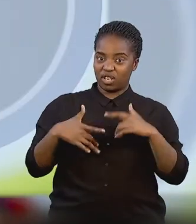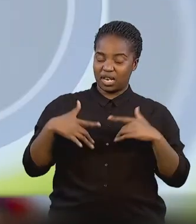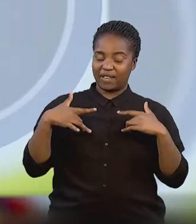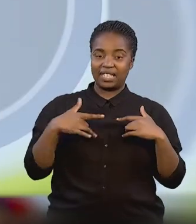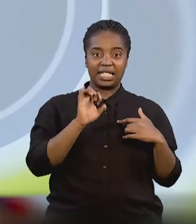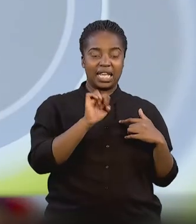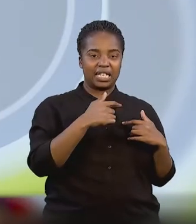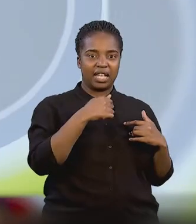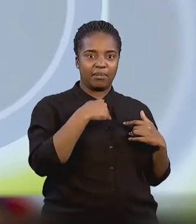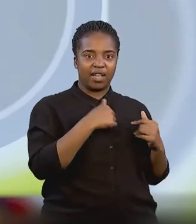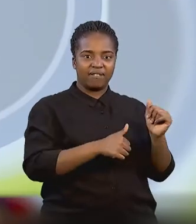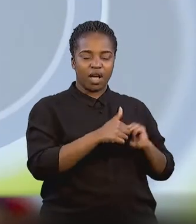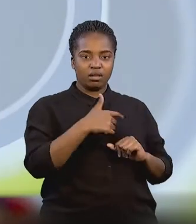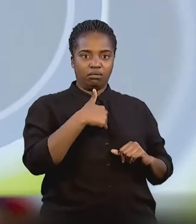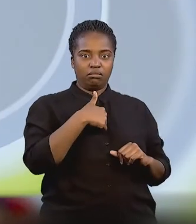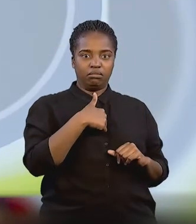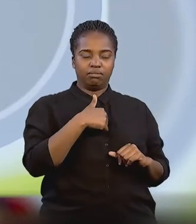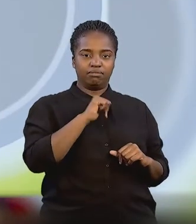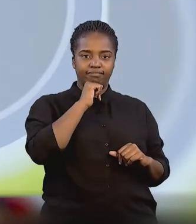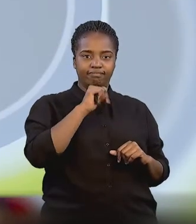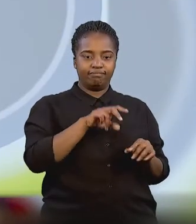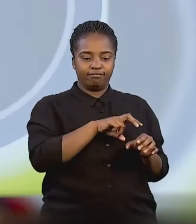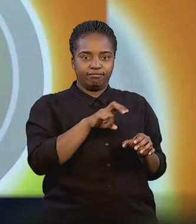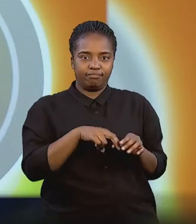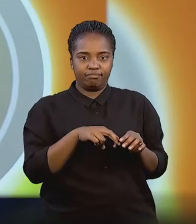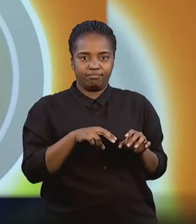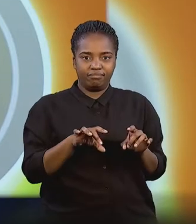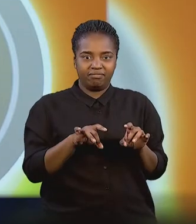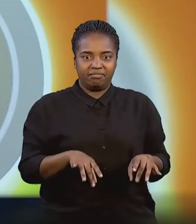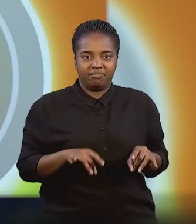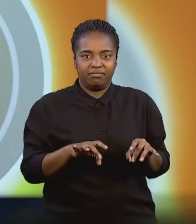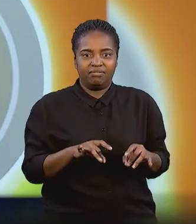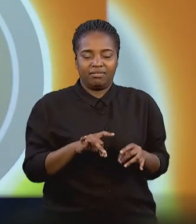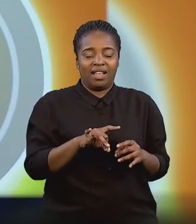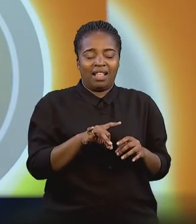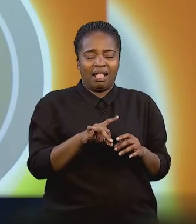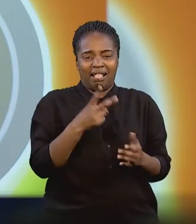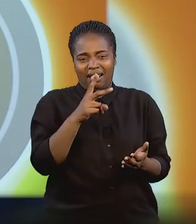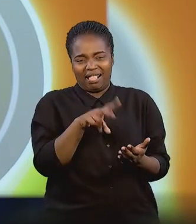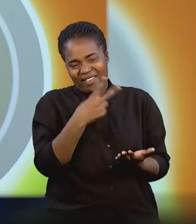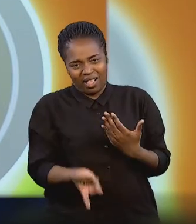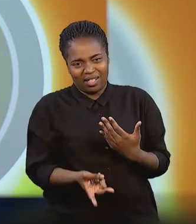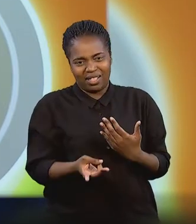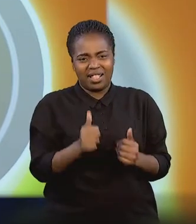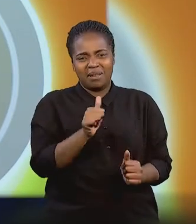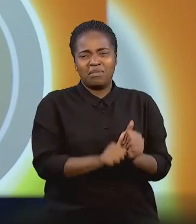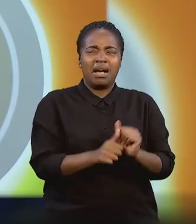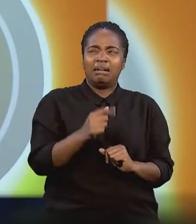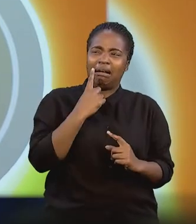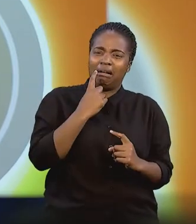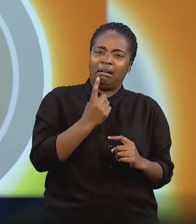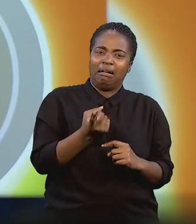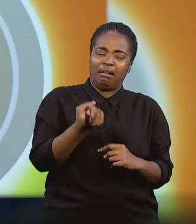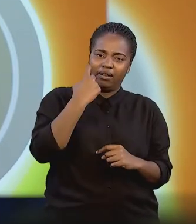your life. Yes. I must have actually transferred into my chair and I completely missed my chair and I ended up on the floor. So I called my brother